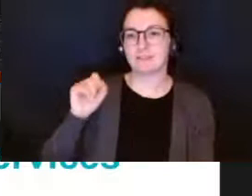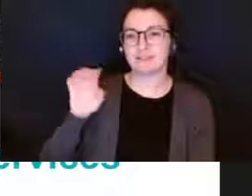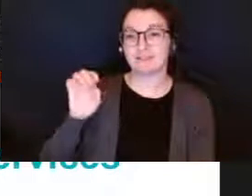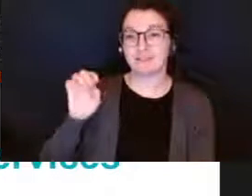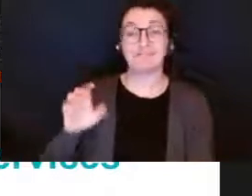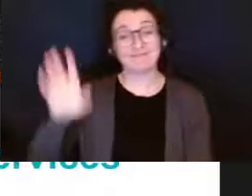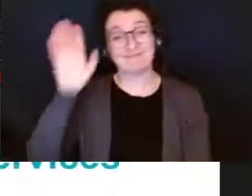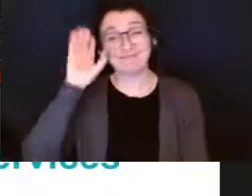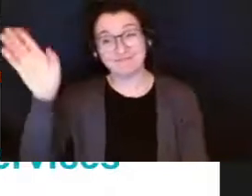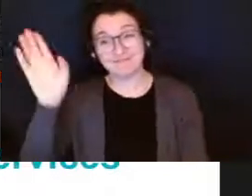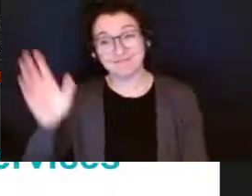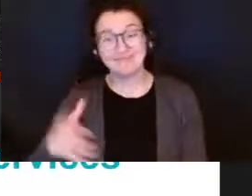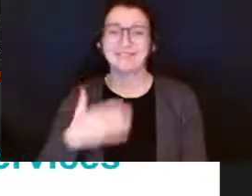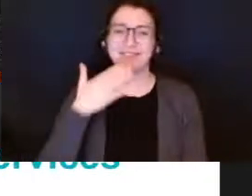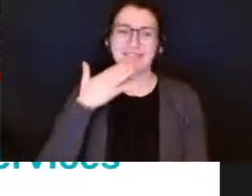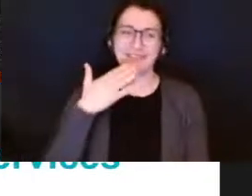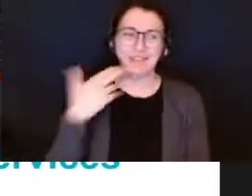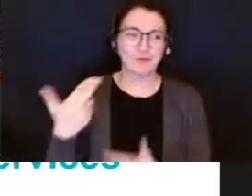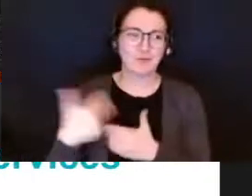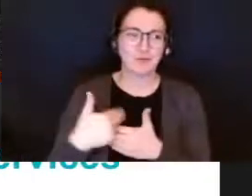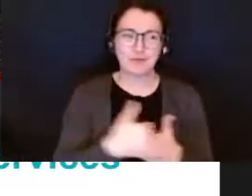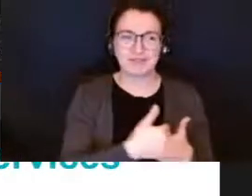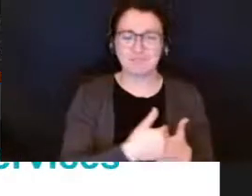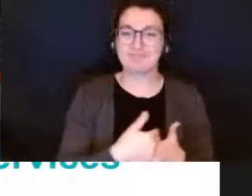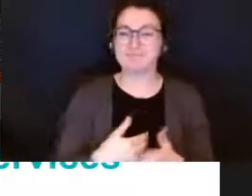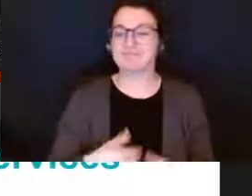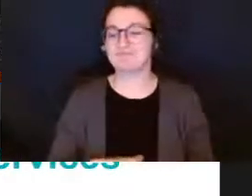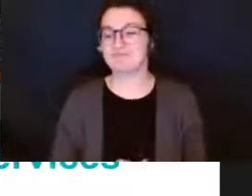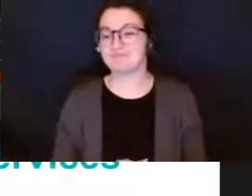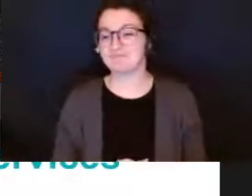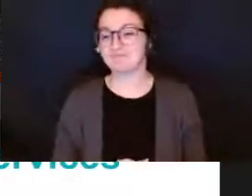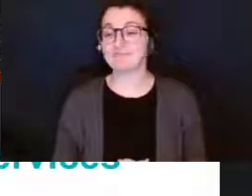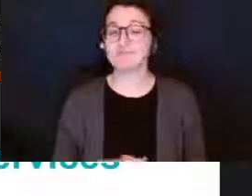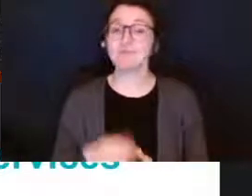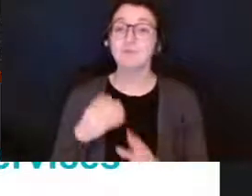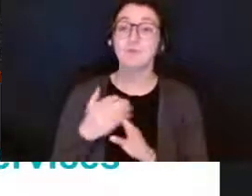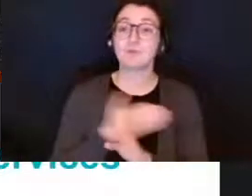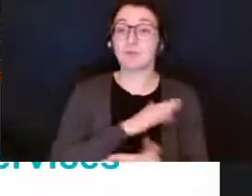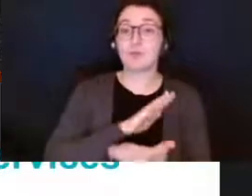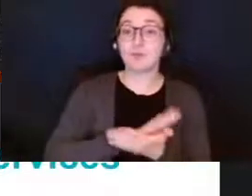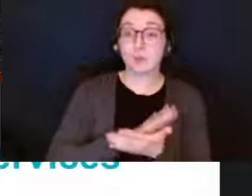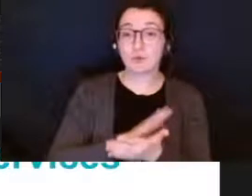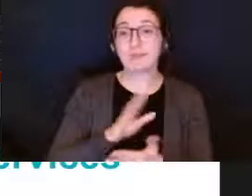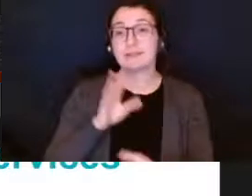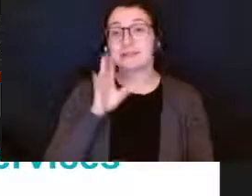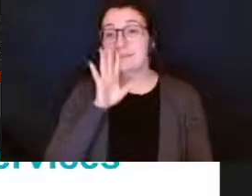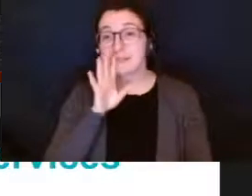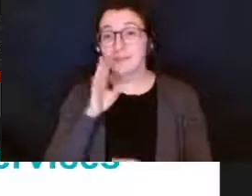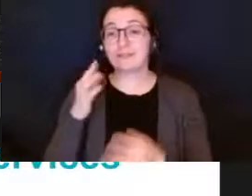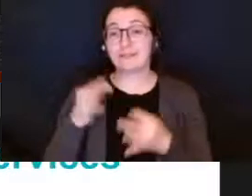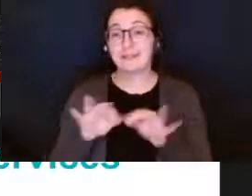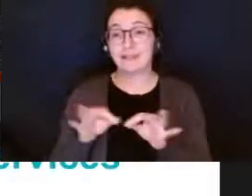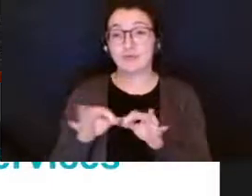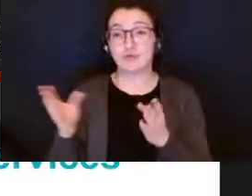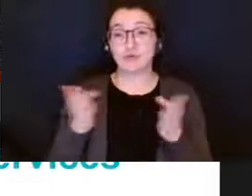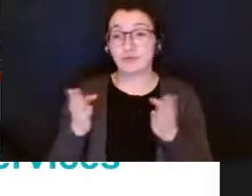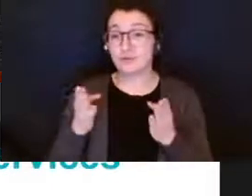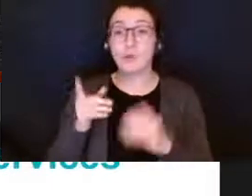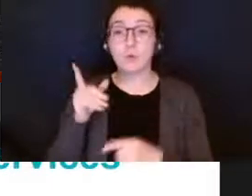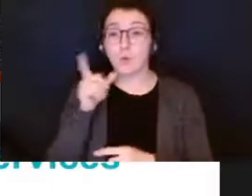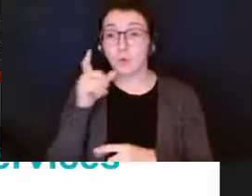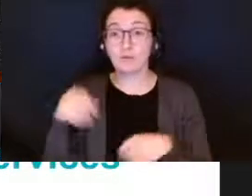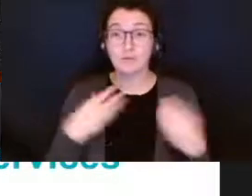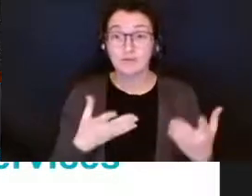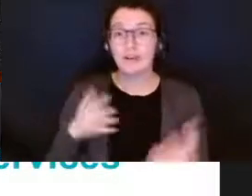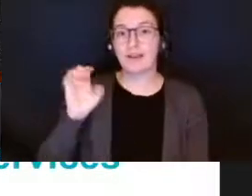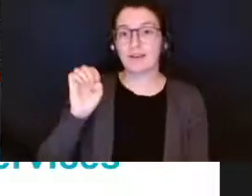uh thank you for being here tonight uh preschool speech and language services are provided by aeronaut kids and support both